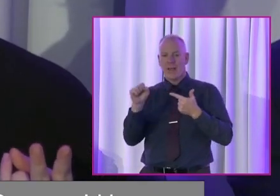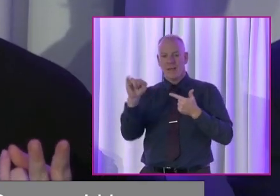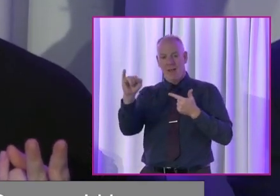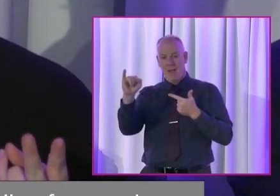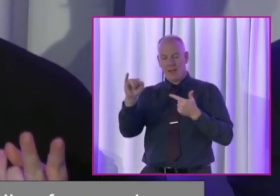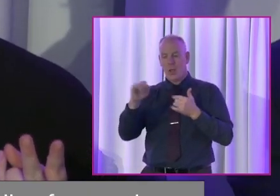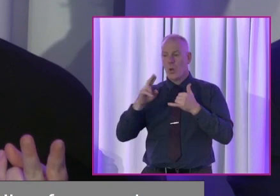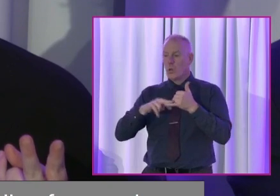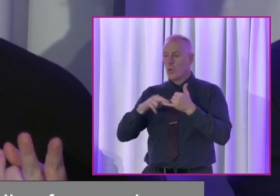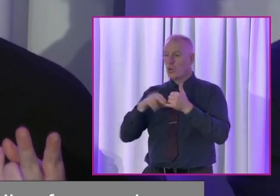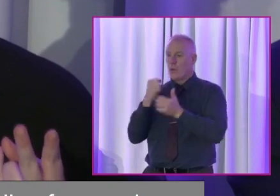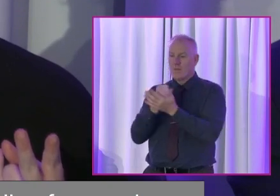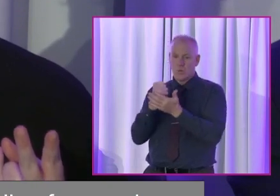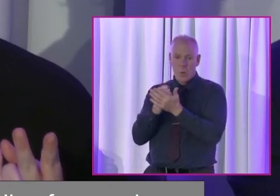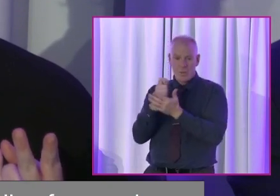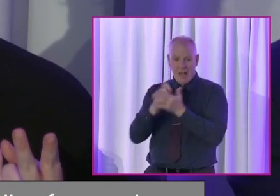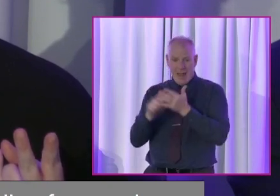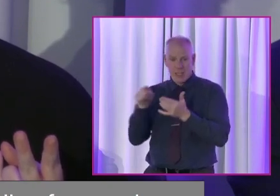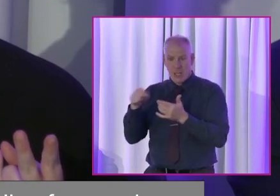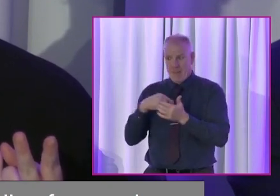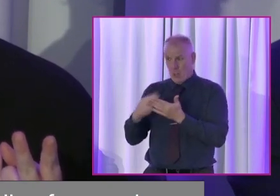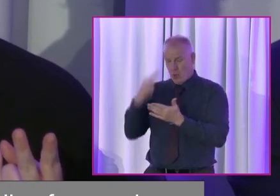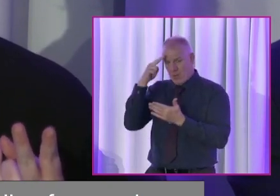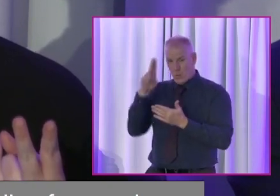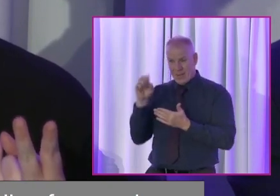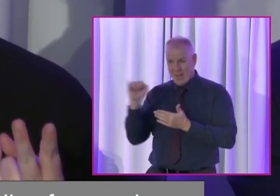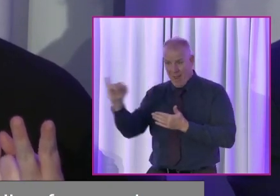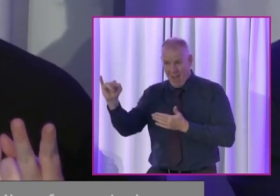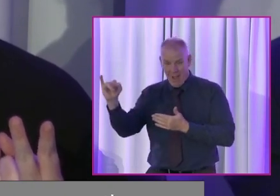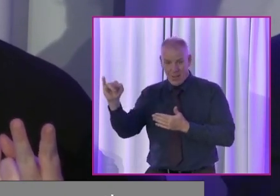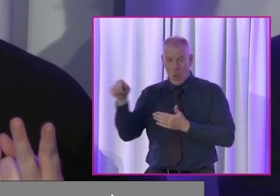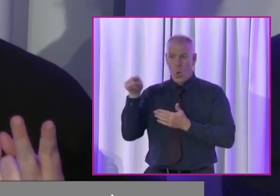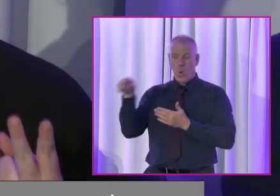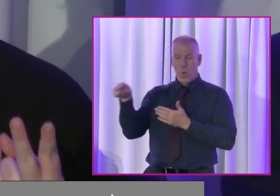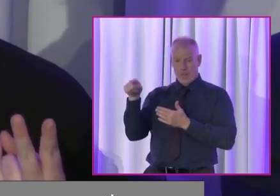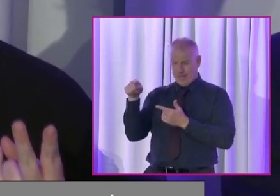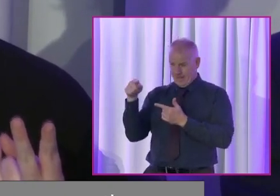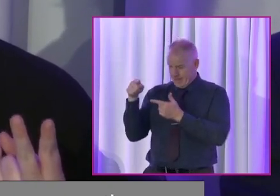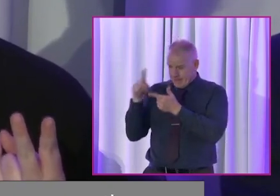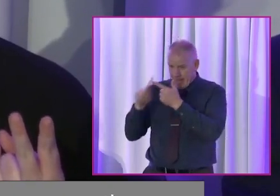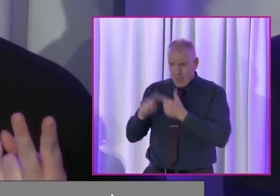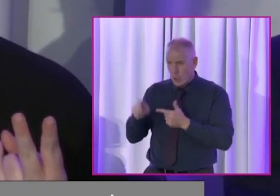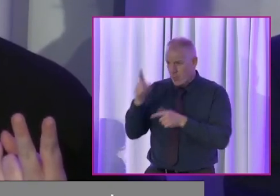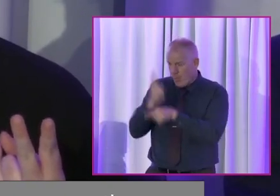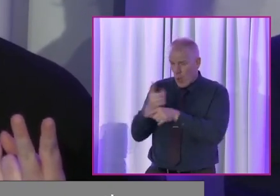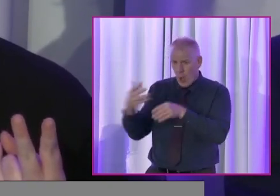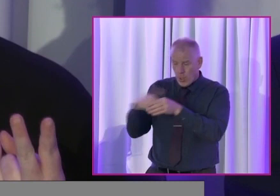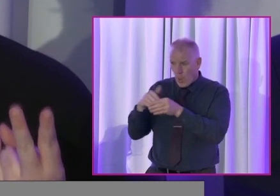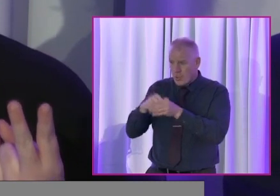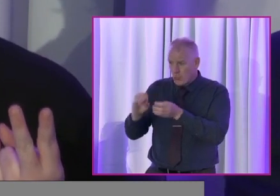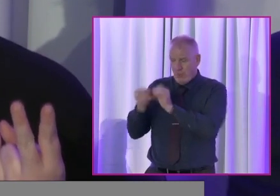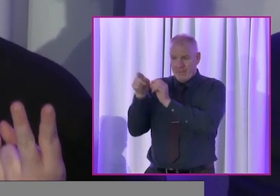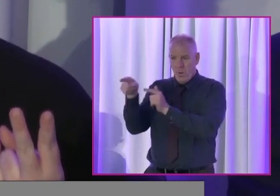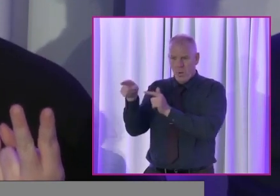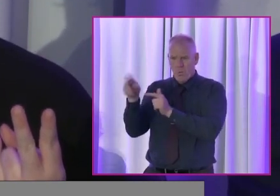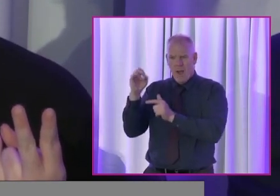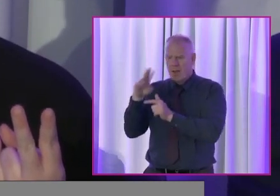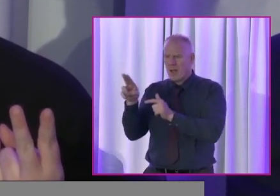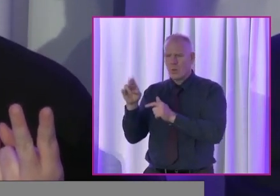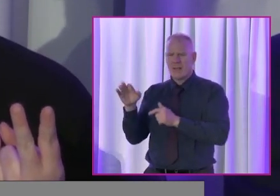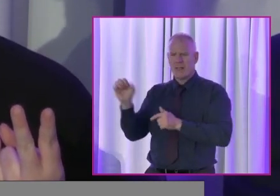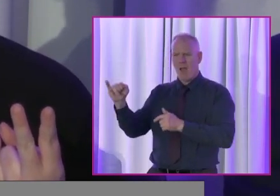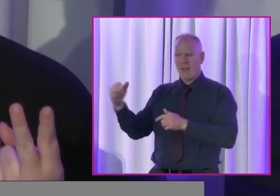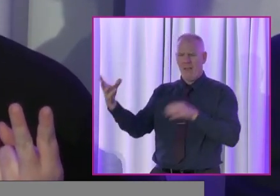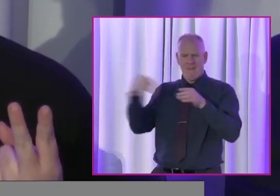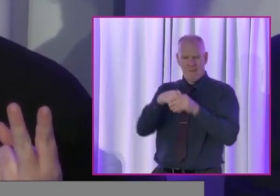of Students of Ireland, when you see the student elections in my university in Galway, you see diversity. You see inclusion. You see great debate. Why aren't they making